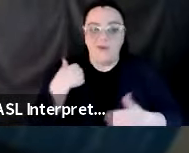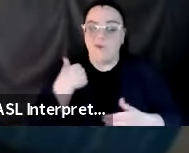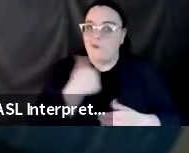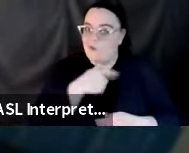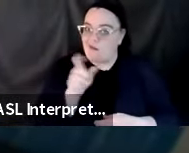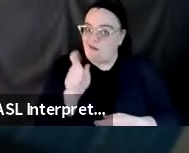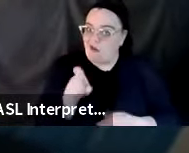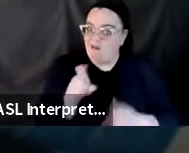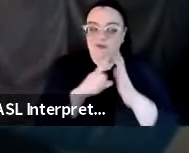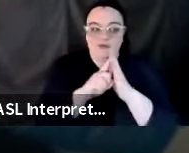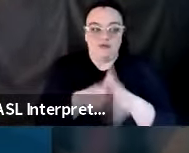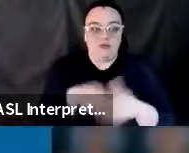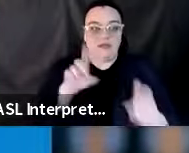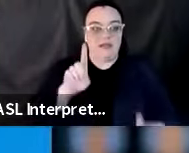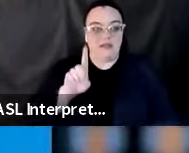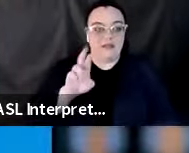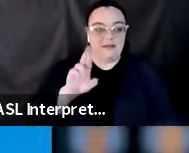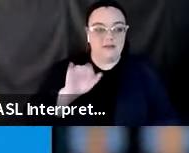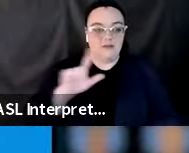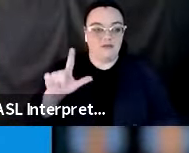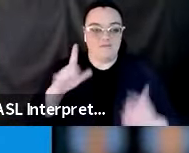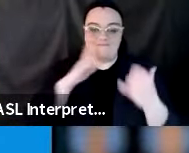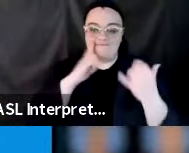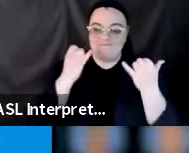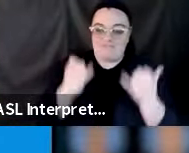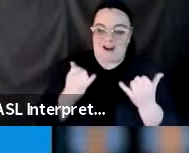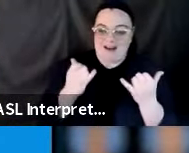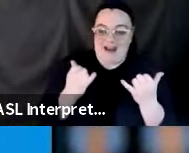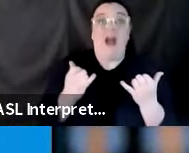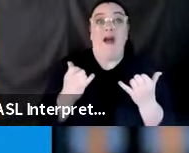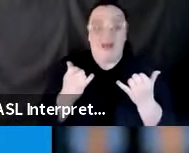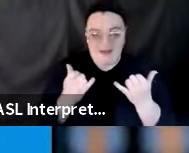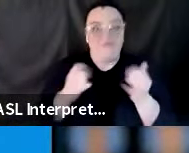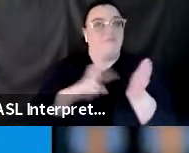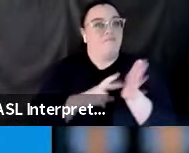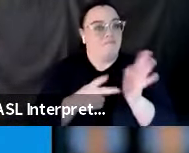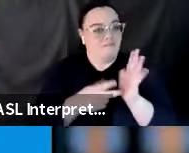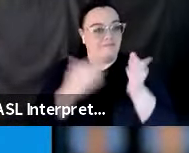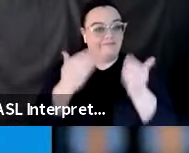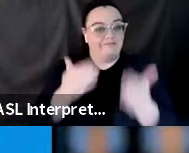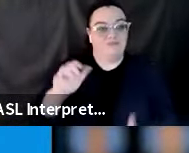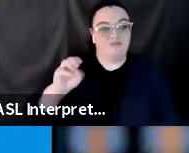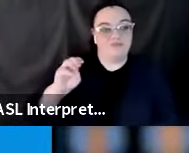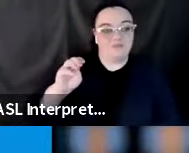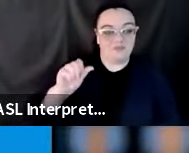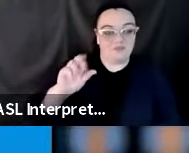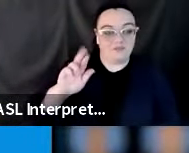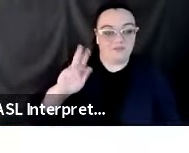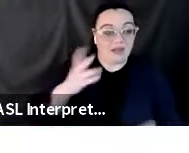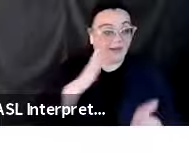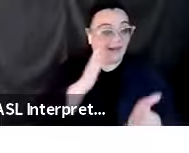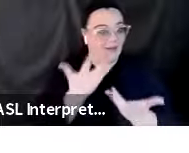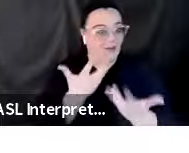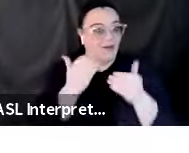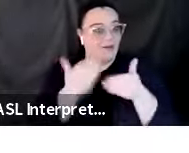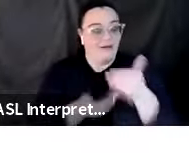start this drill right now. And for that, Mark, Tuhi, please take it away.